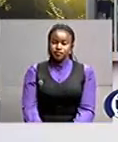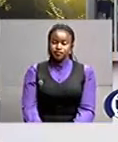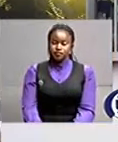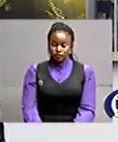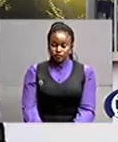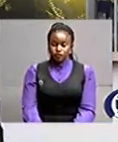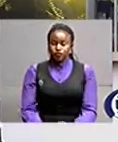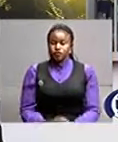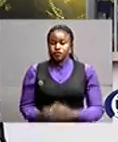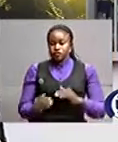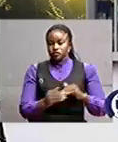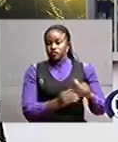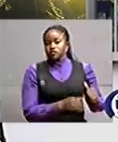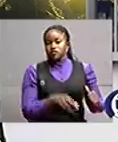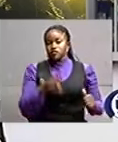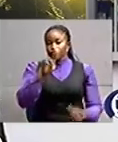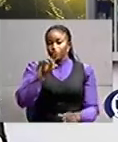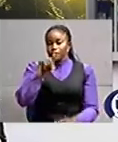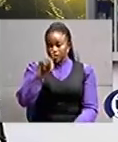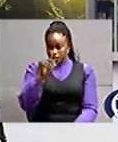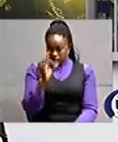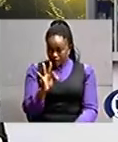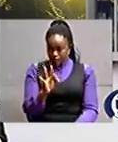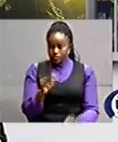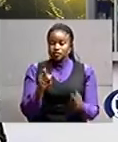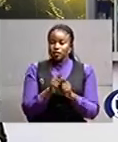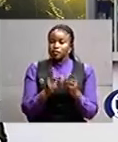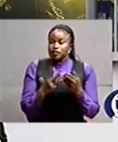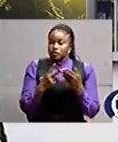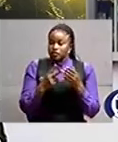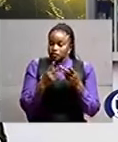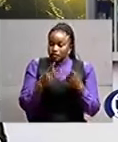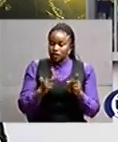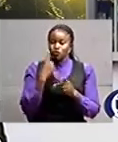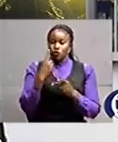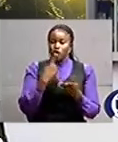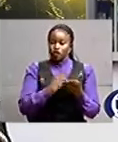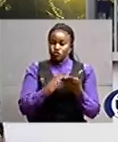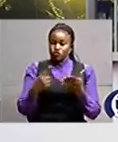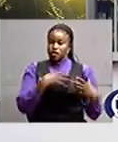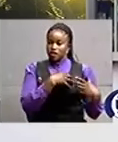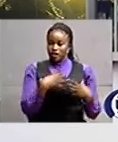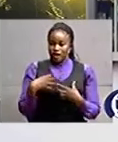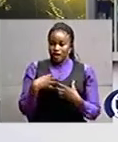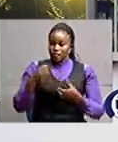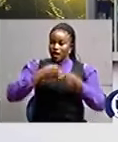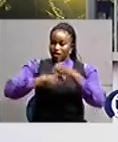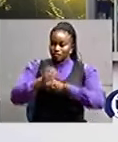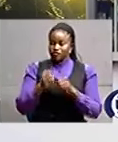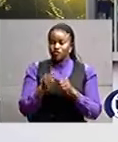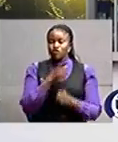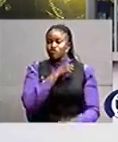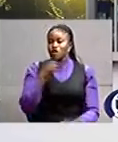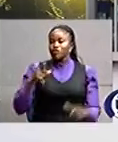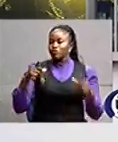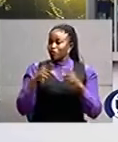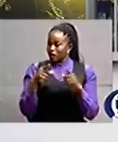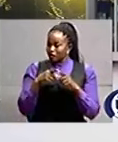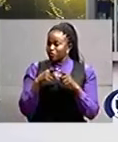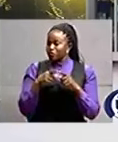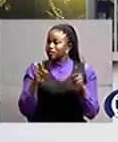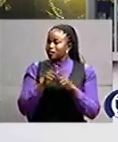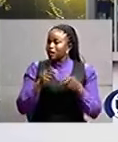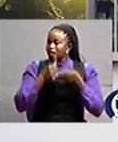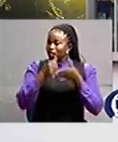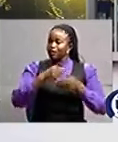meanwhile uganda people's defense forces has launched a one-week civil military activities in where triangle that will have a number of